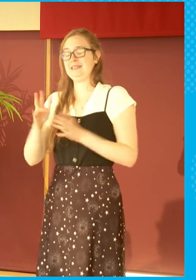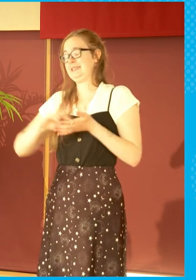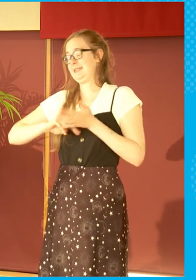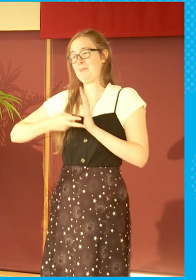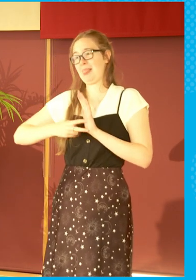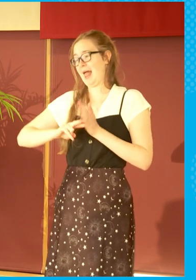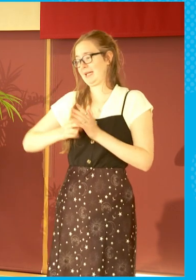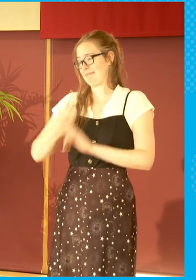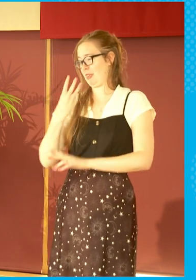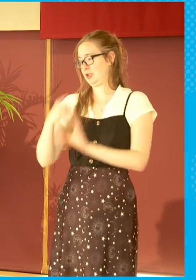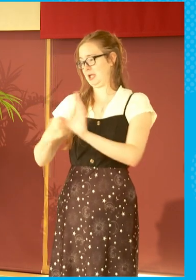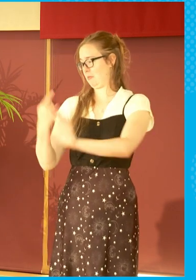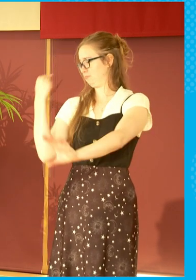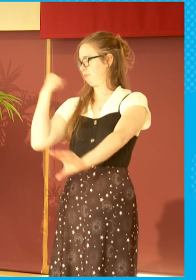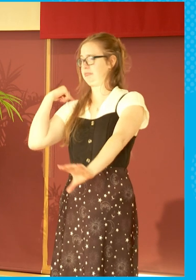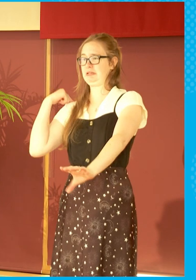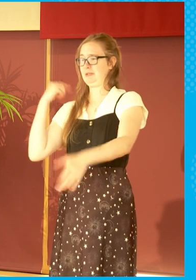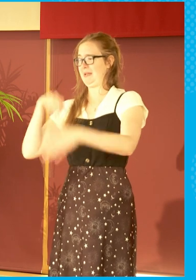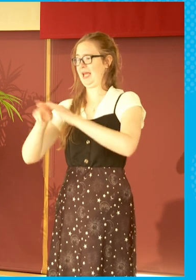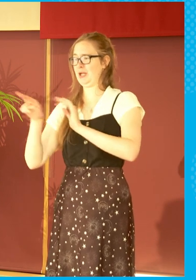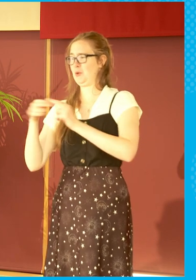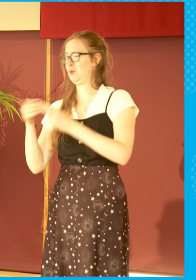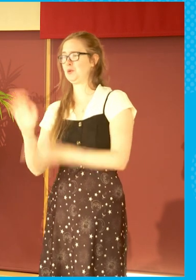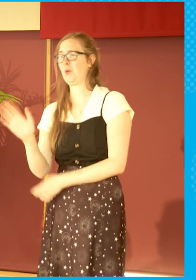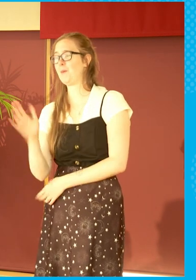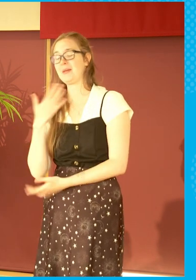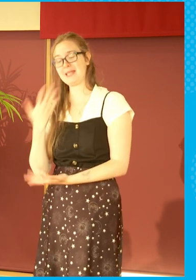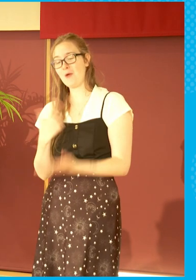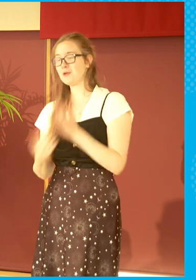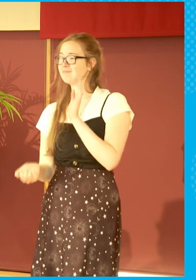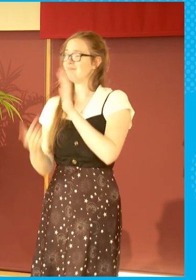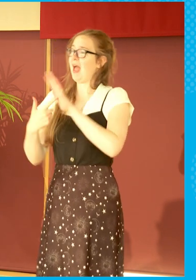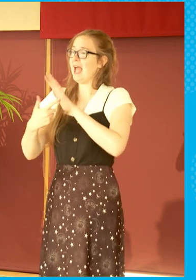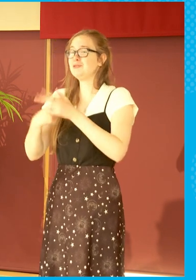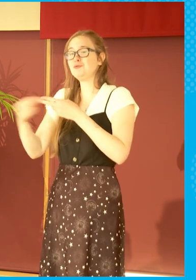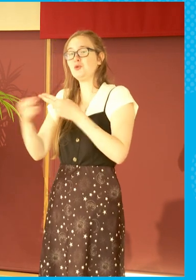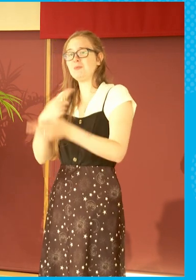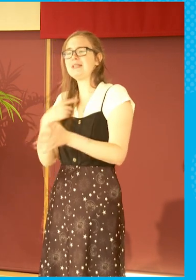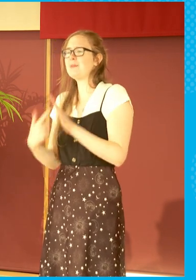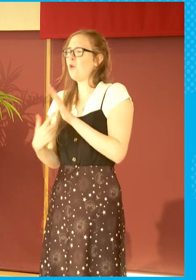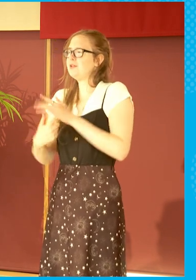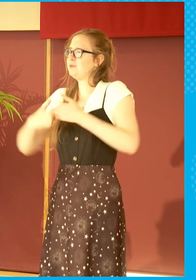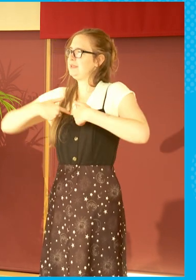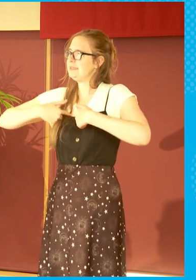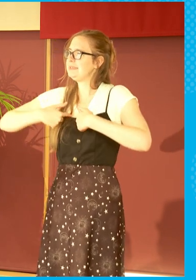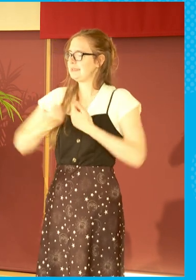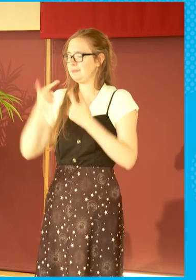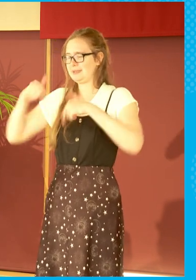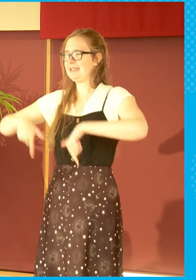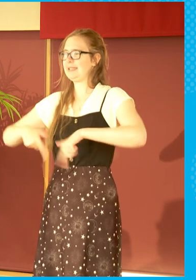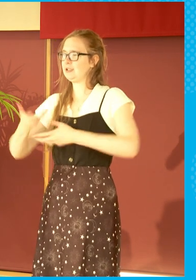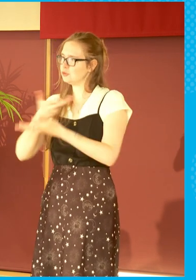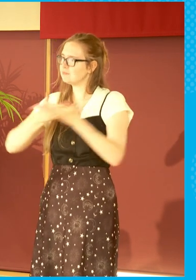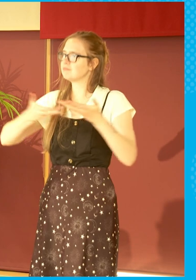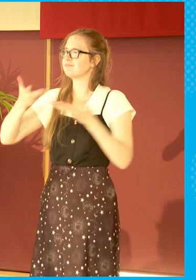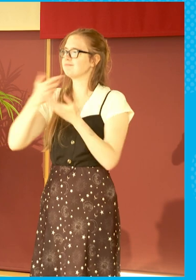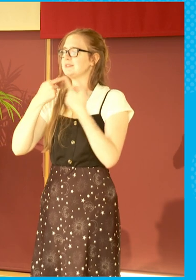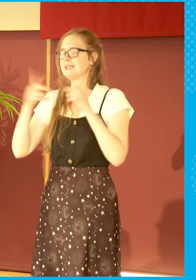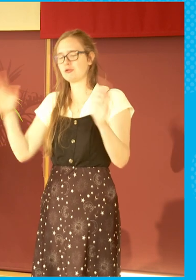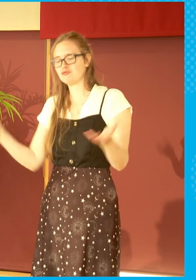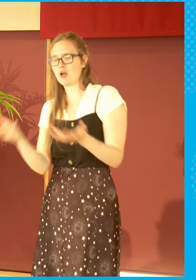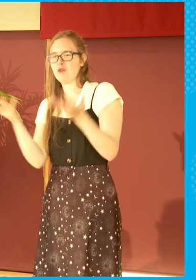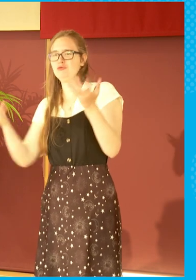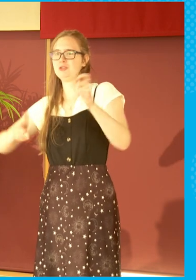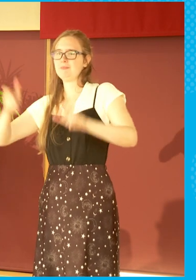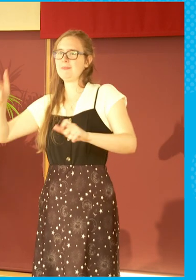30 years on, I'm head of news. But it's important for me to be here today to say, encourage those